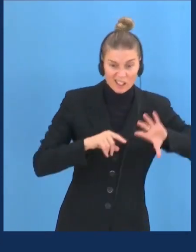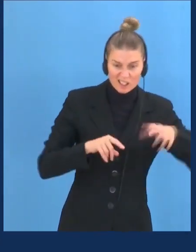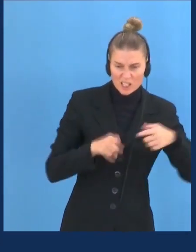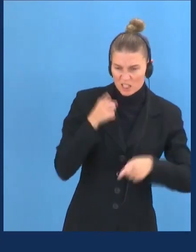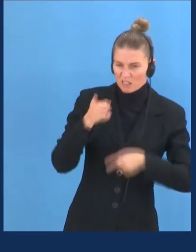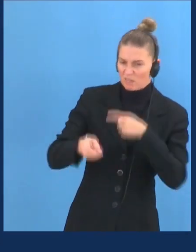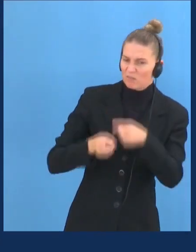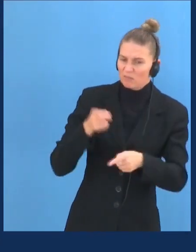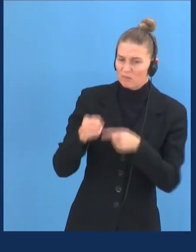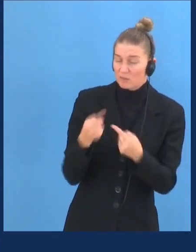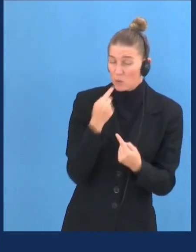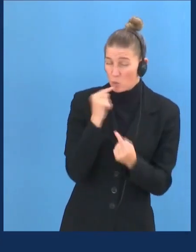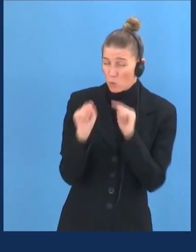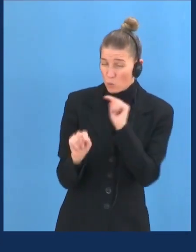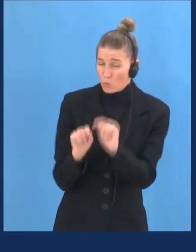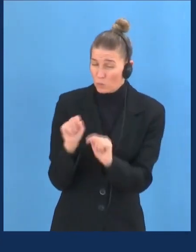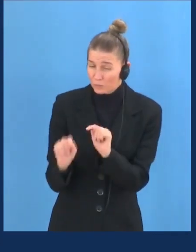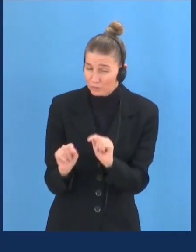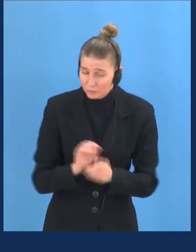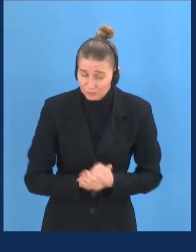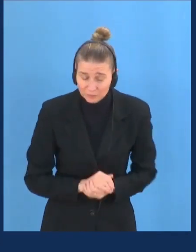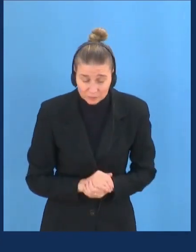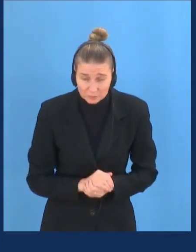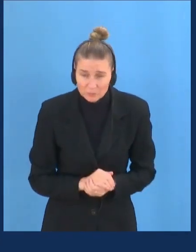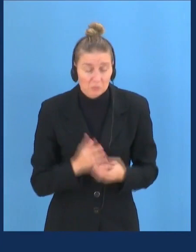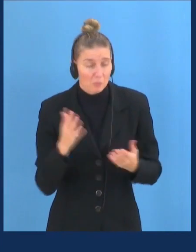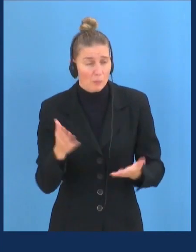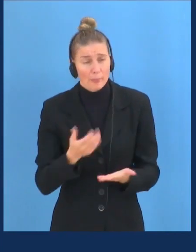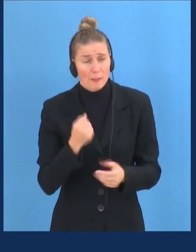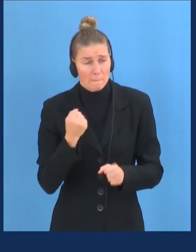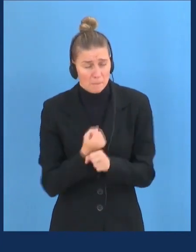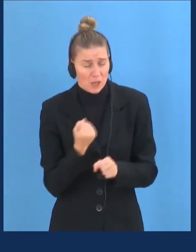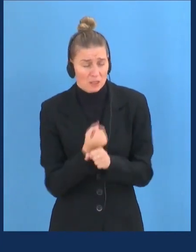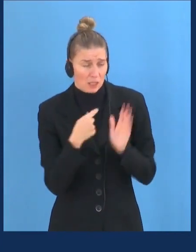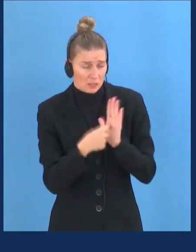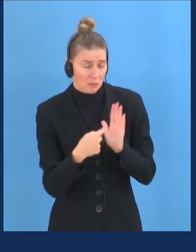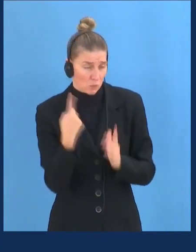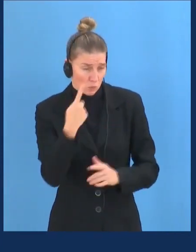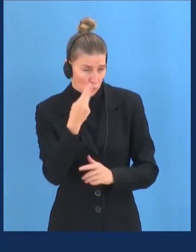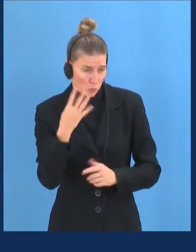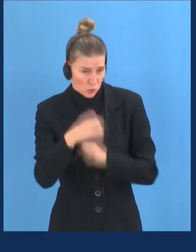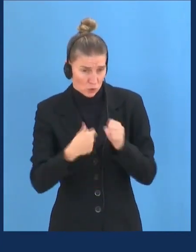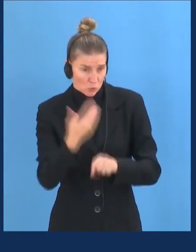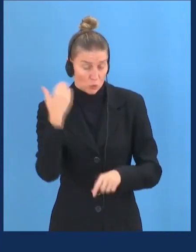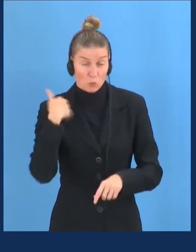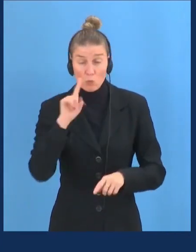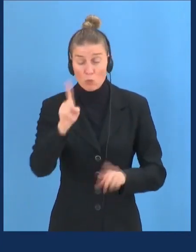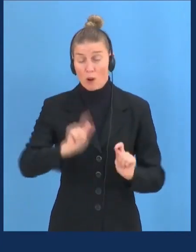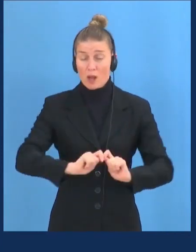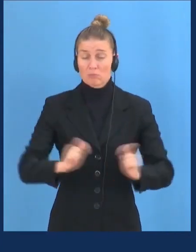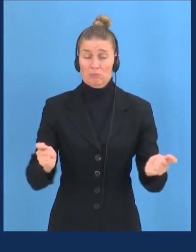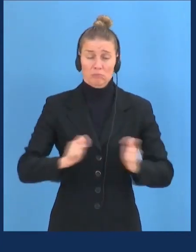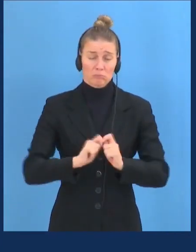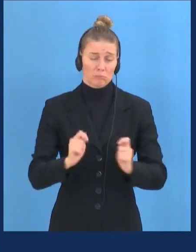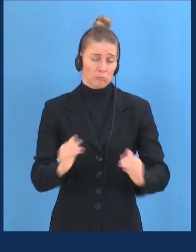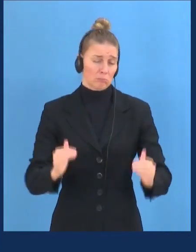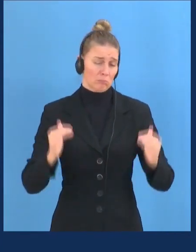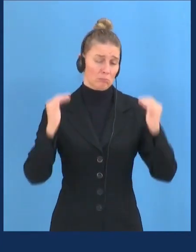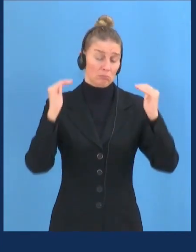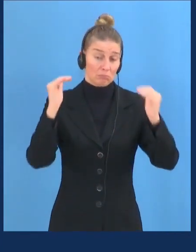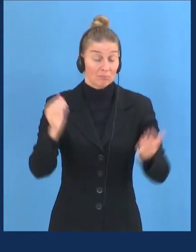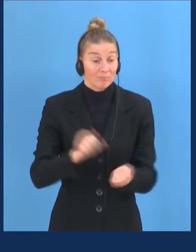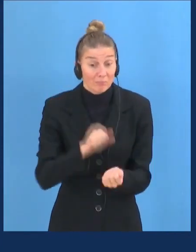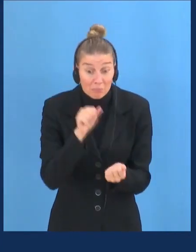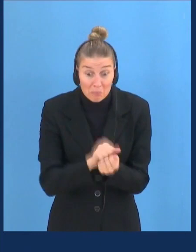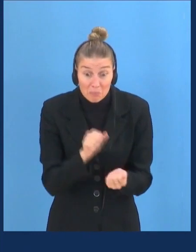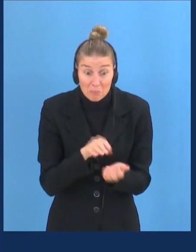helpful comments. To mention a few particular examples, a couple years ago, one of the most prominent newspapers in the country published that